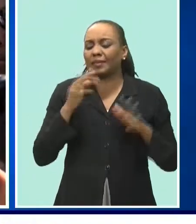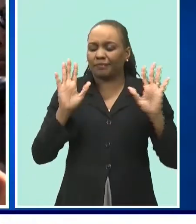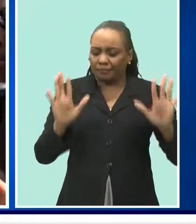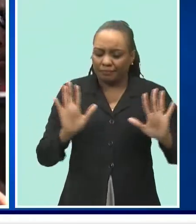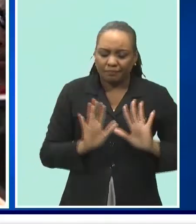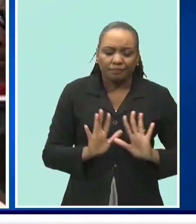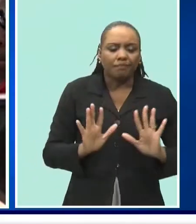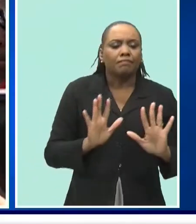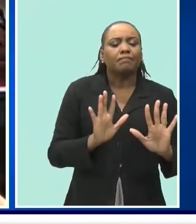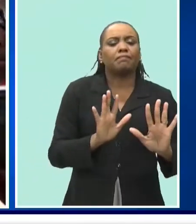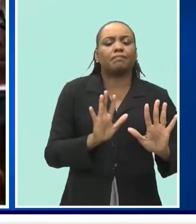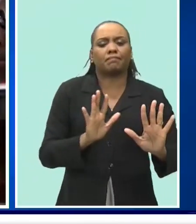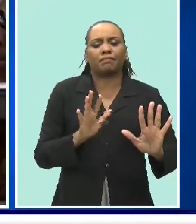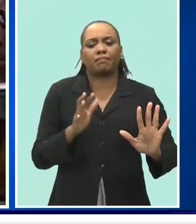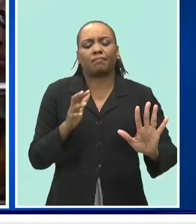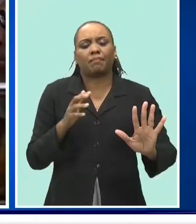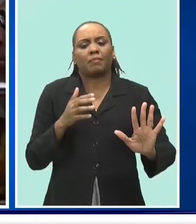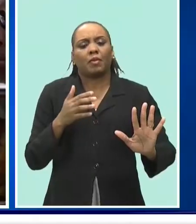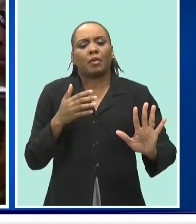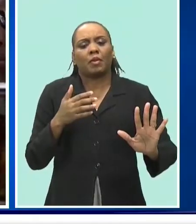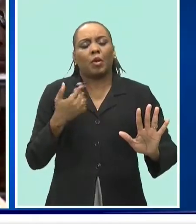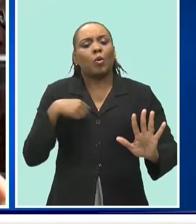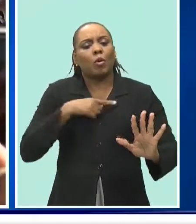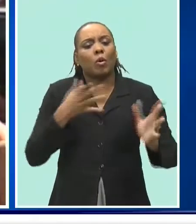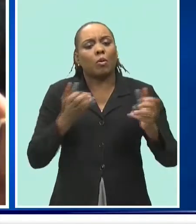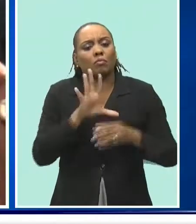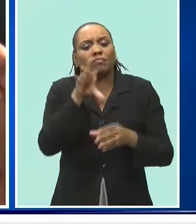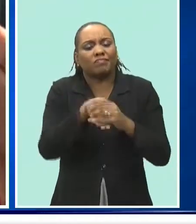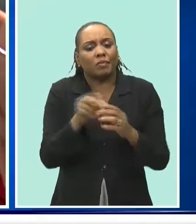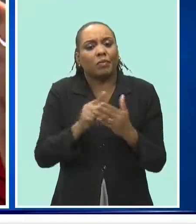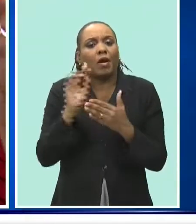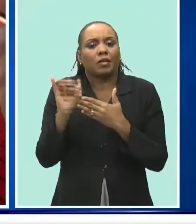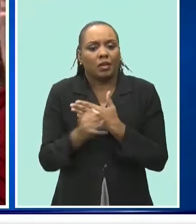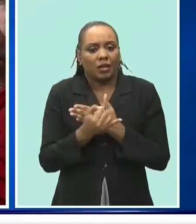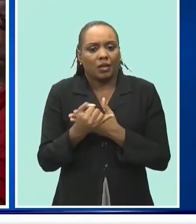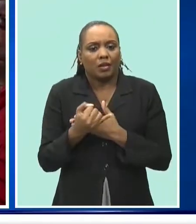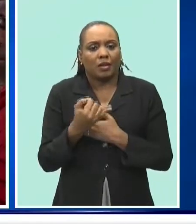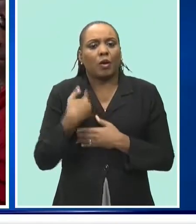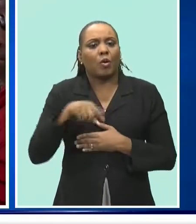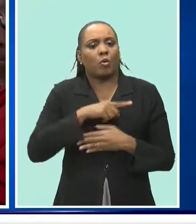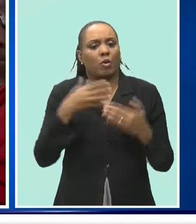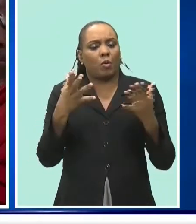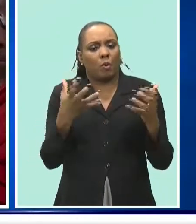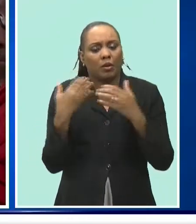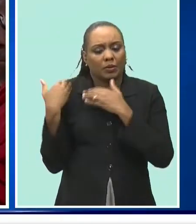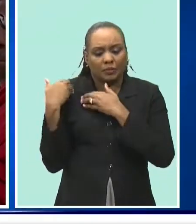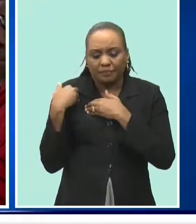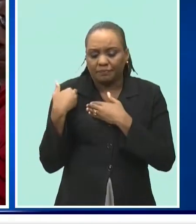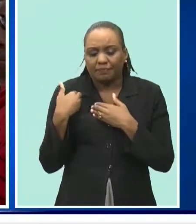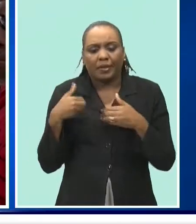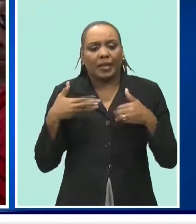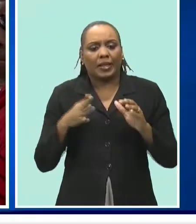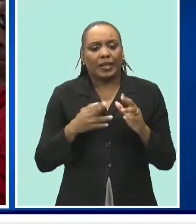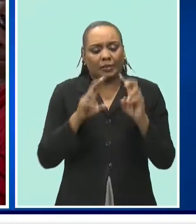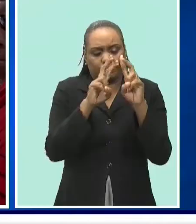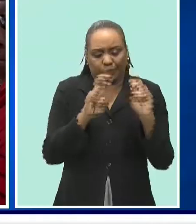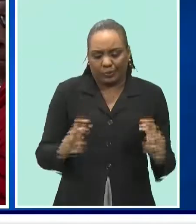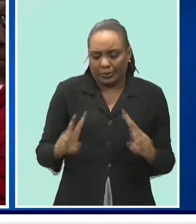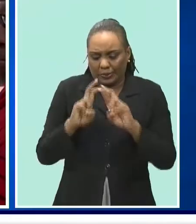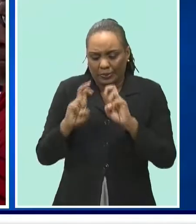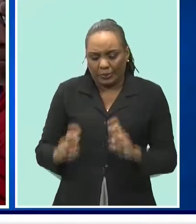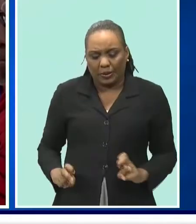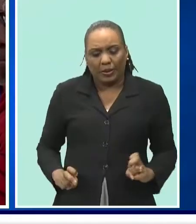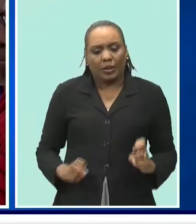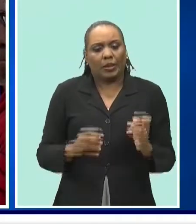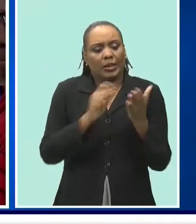let us take this as our project let us cost the project let us structure the project let us plan the